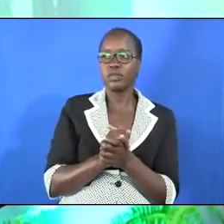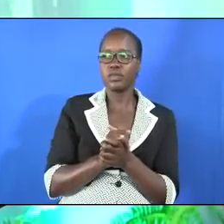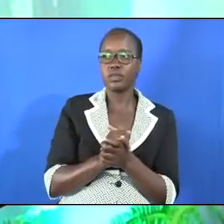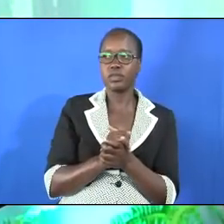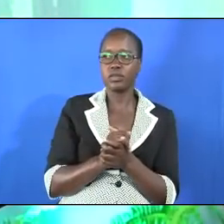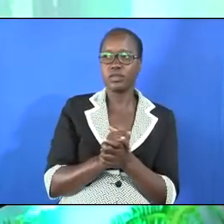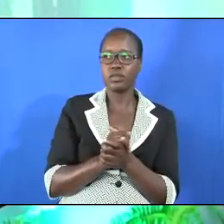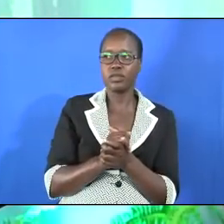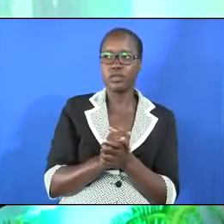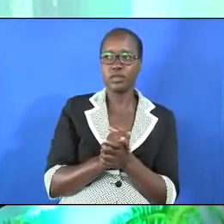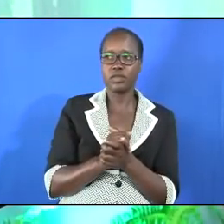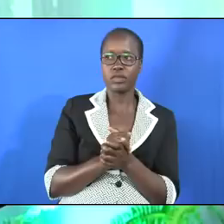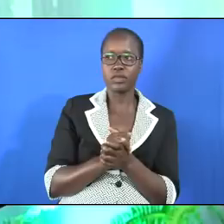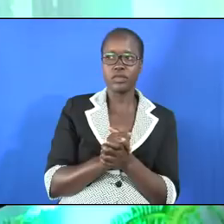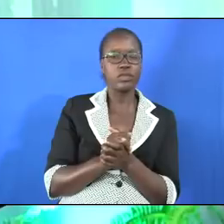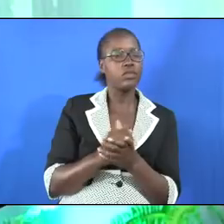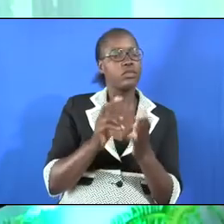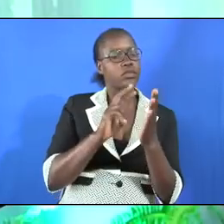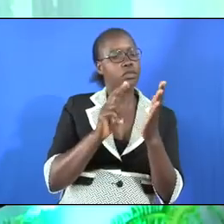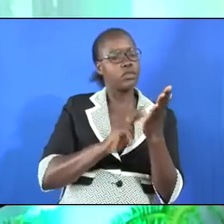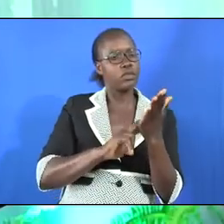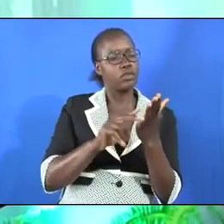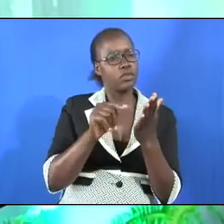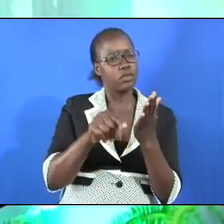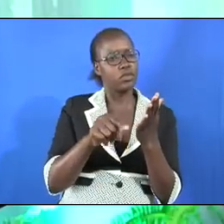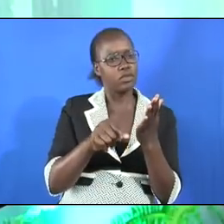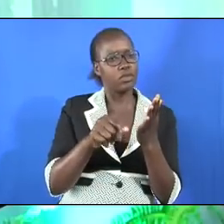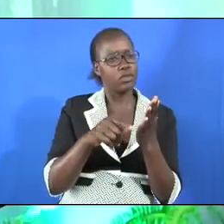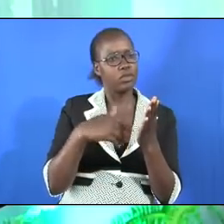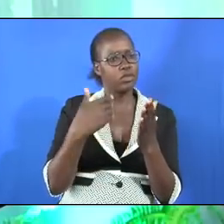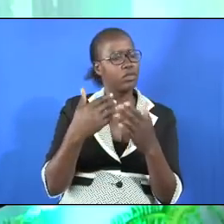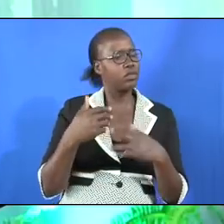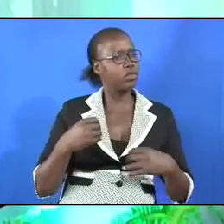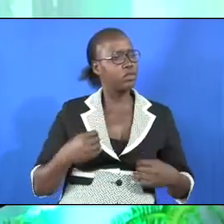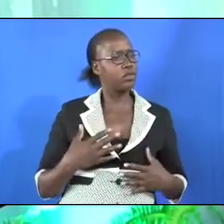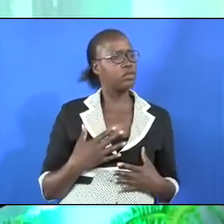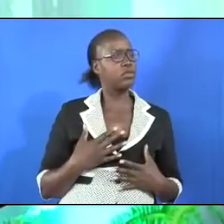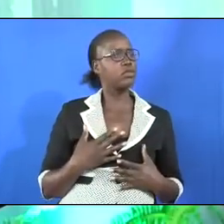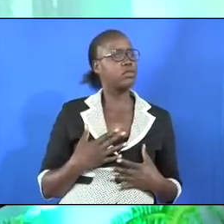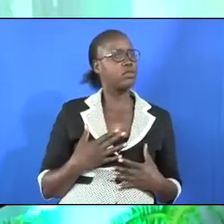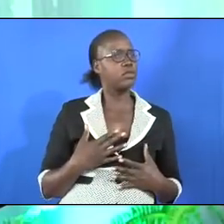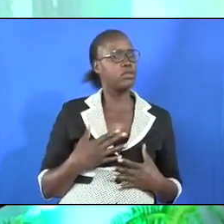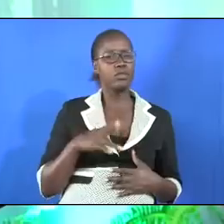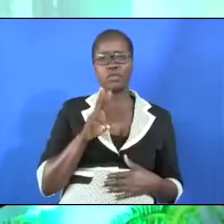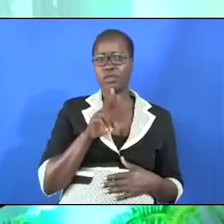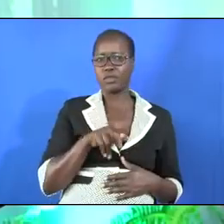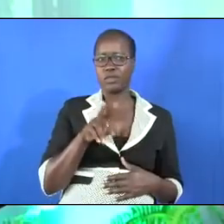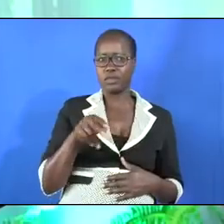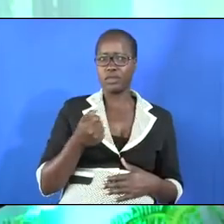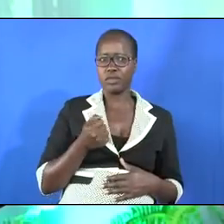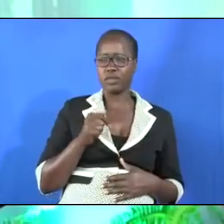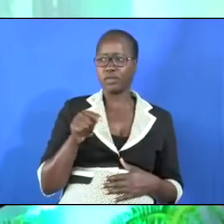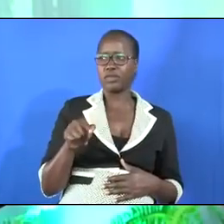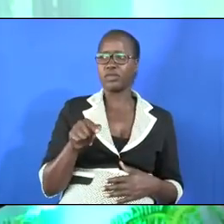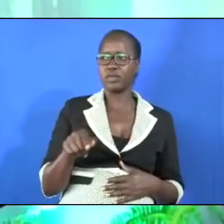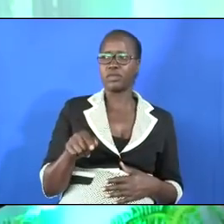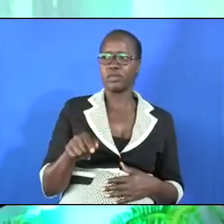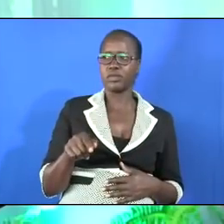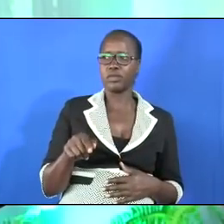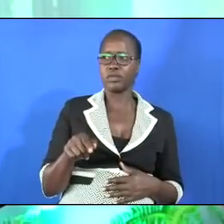I have read this portion of the scripture, I have gotten mesmerized at the attitude of this girl.